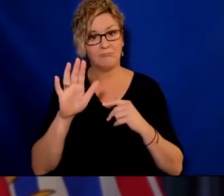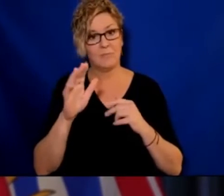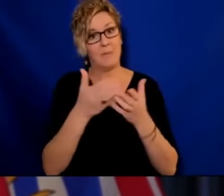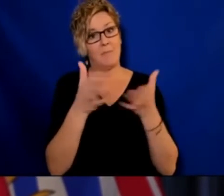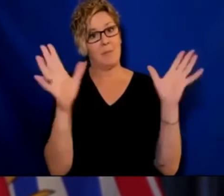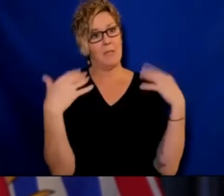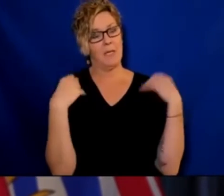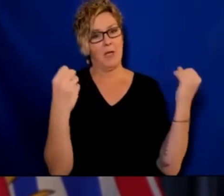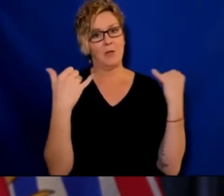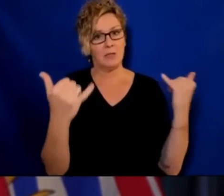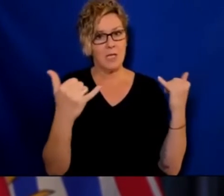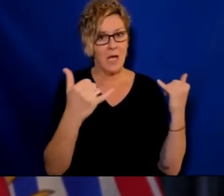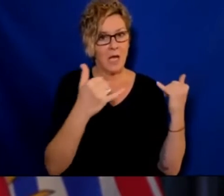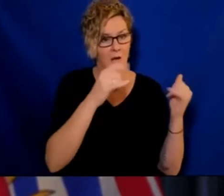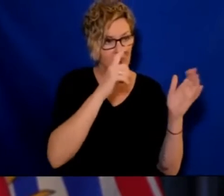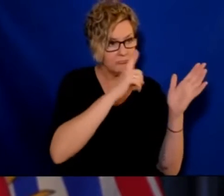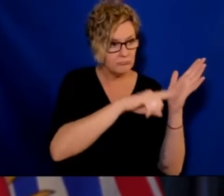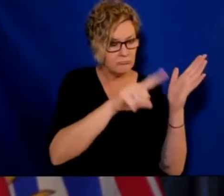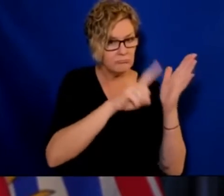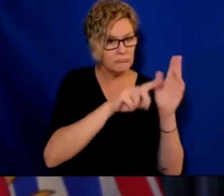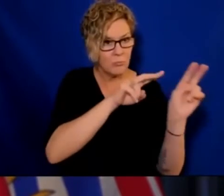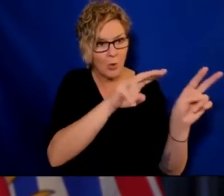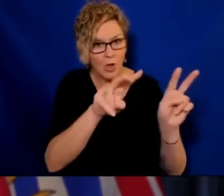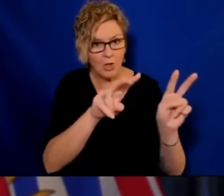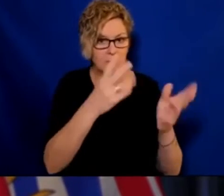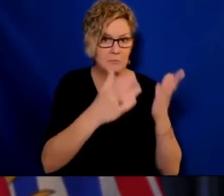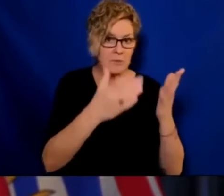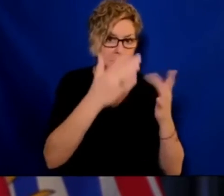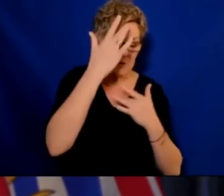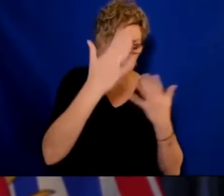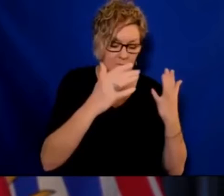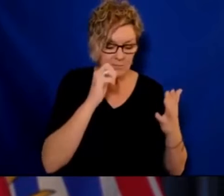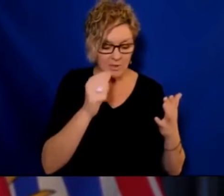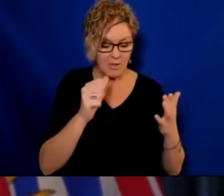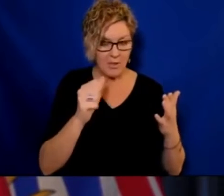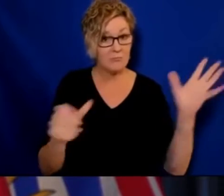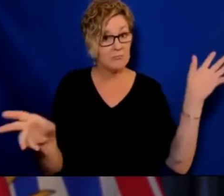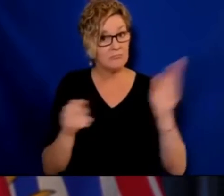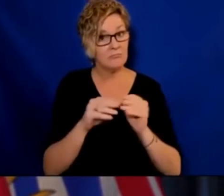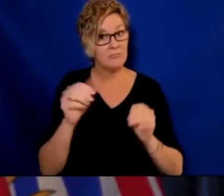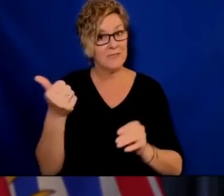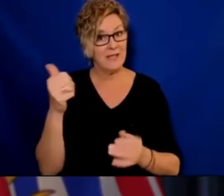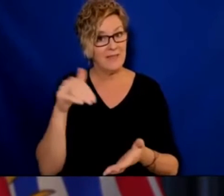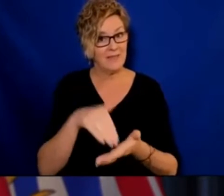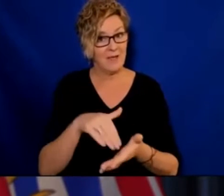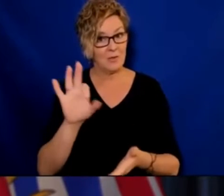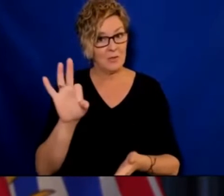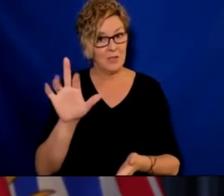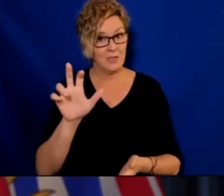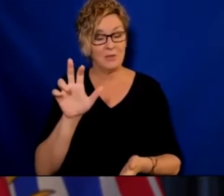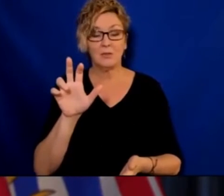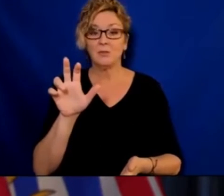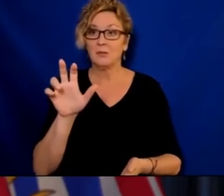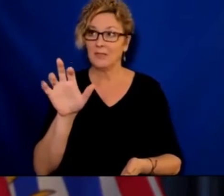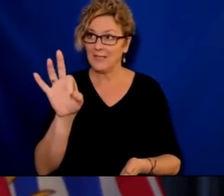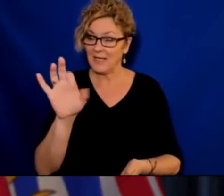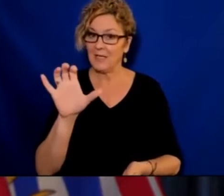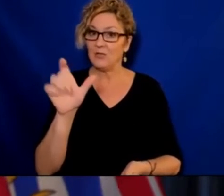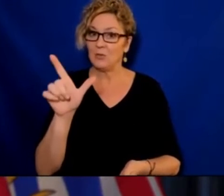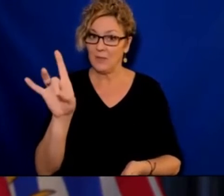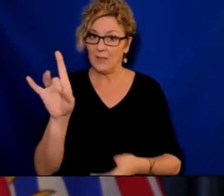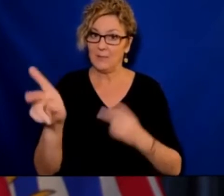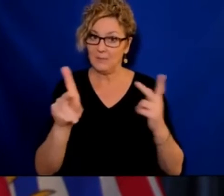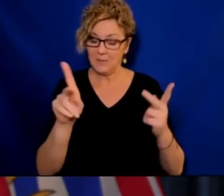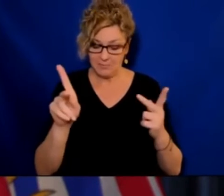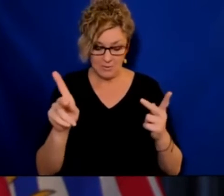And 16,087 people who have now recovered from COVID-19. Over